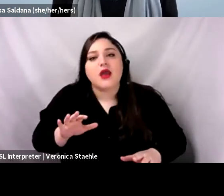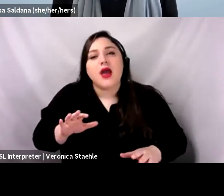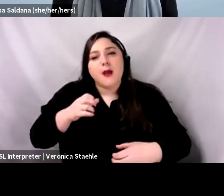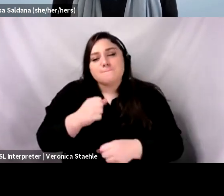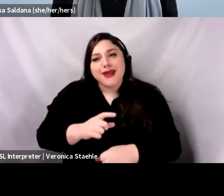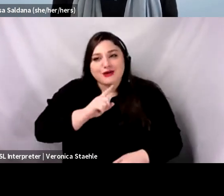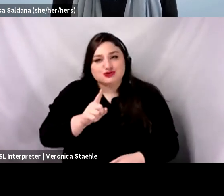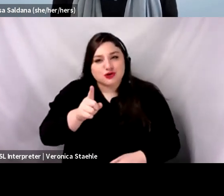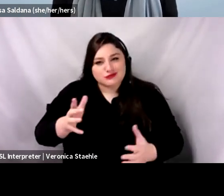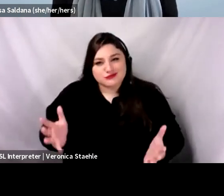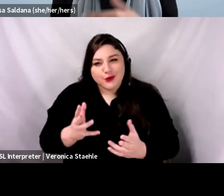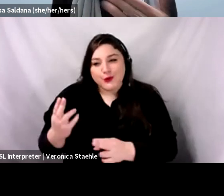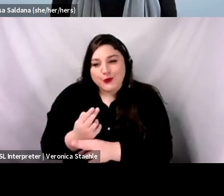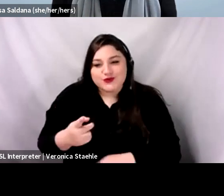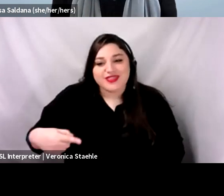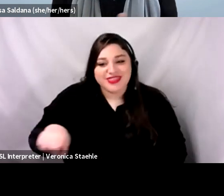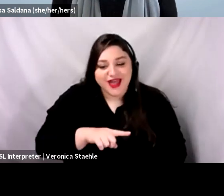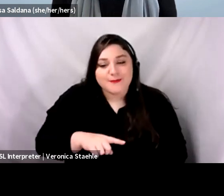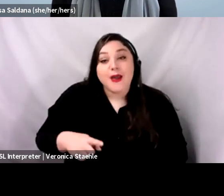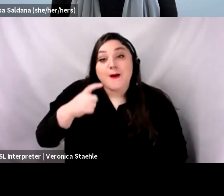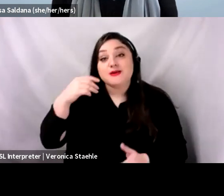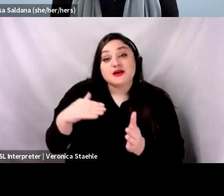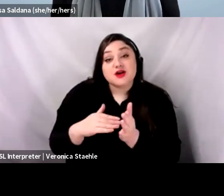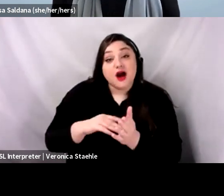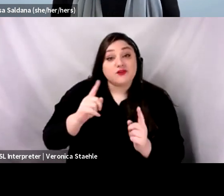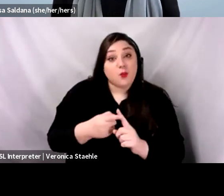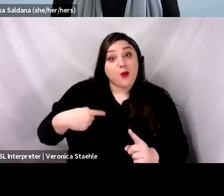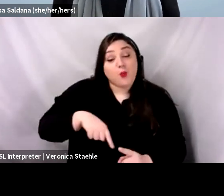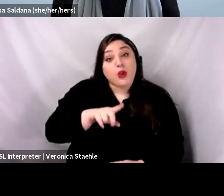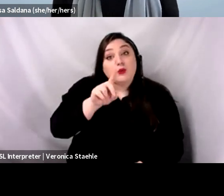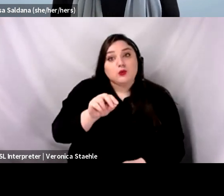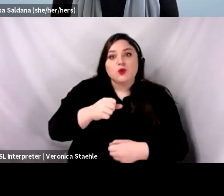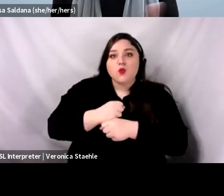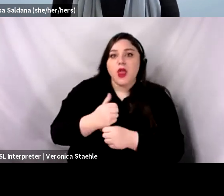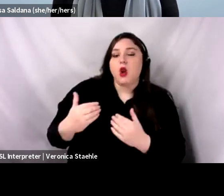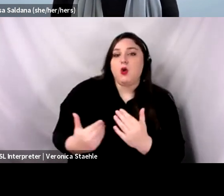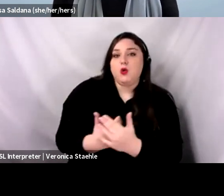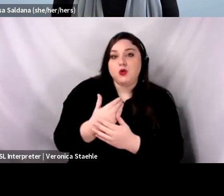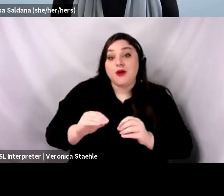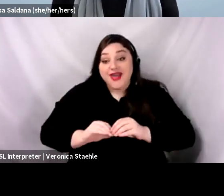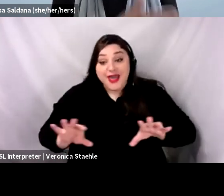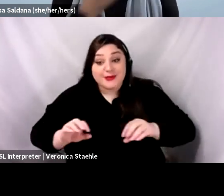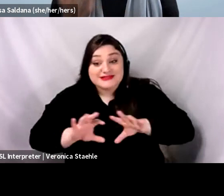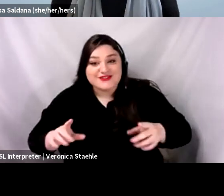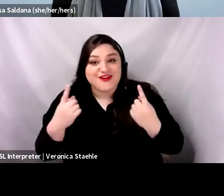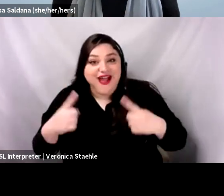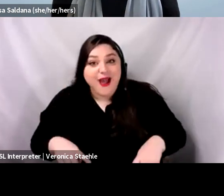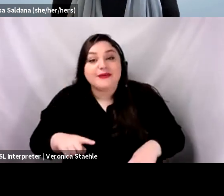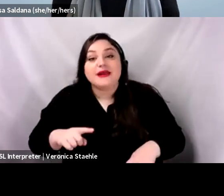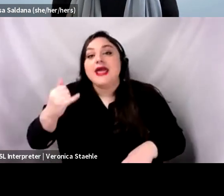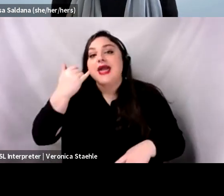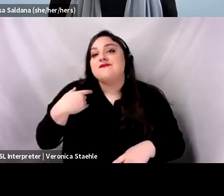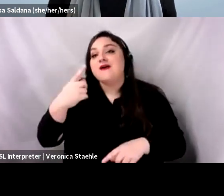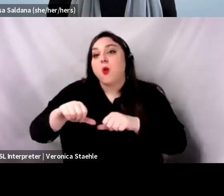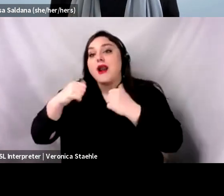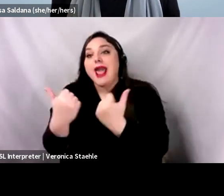bringing in new, um, implementations or new innovations, especially if it's an agency that's de-adopting one thing and then replacing a